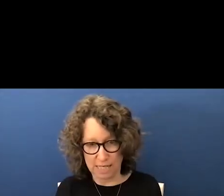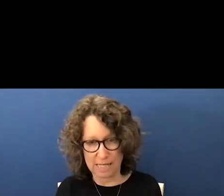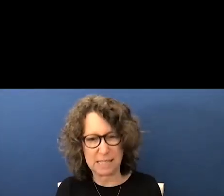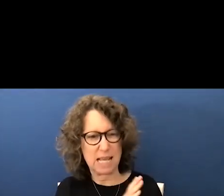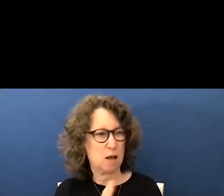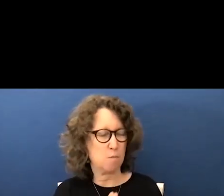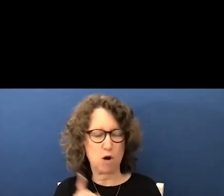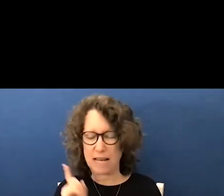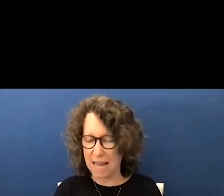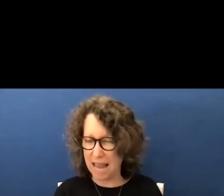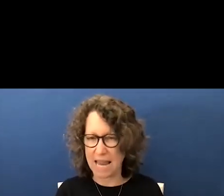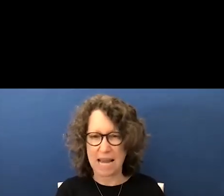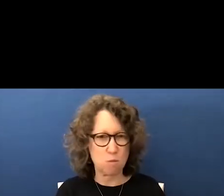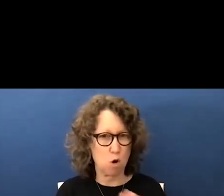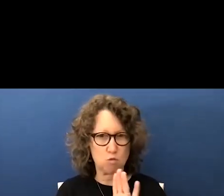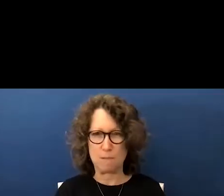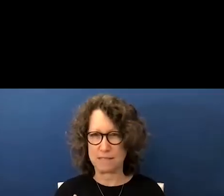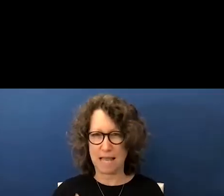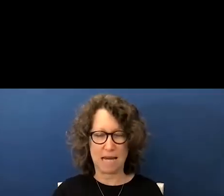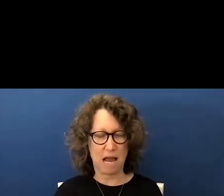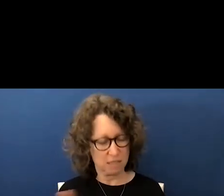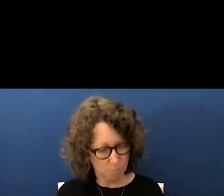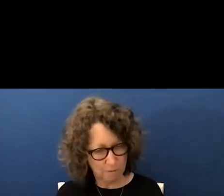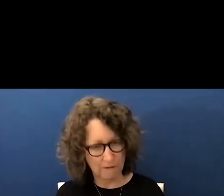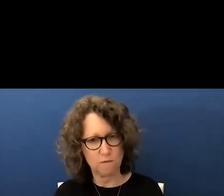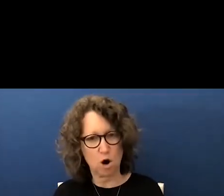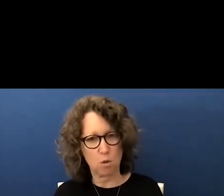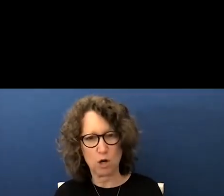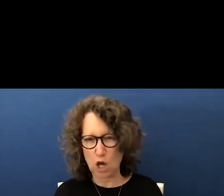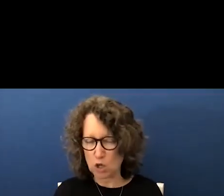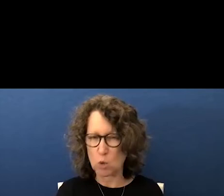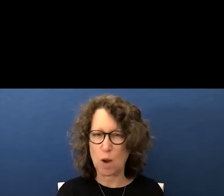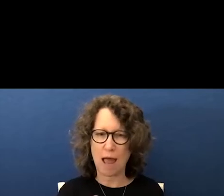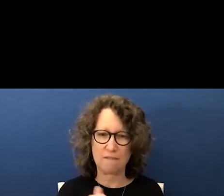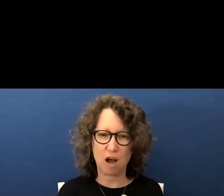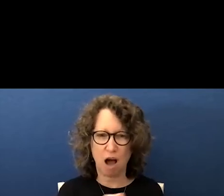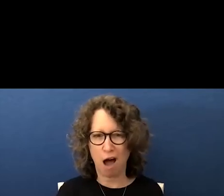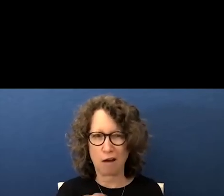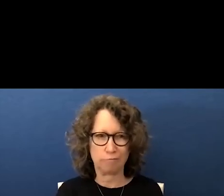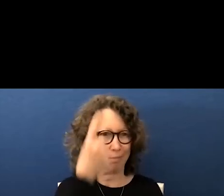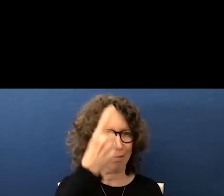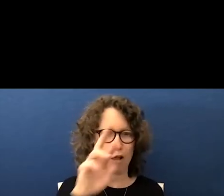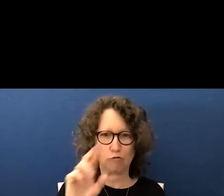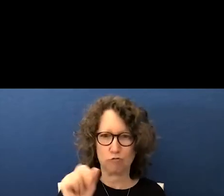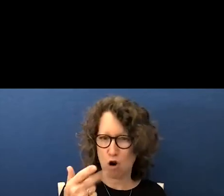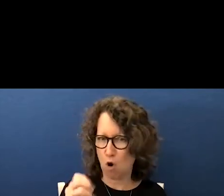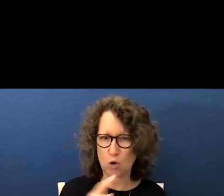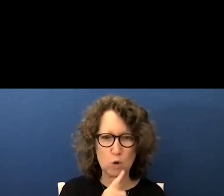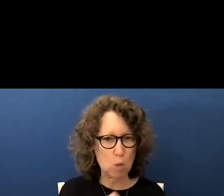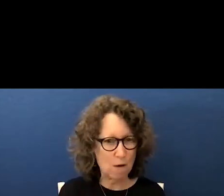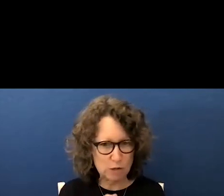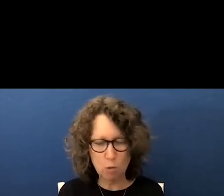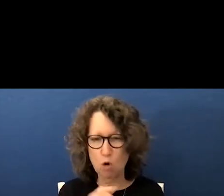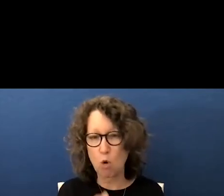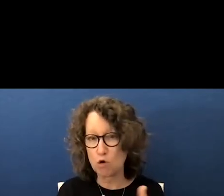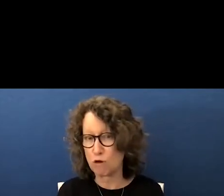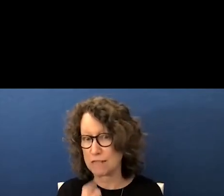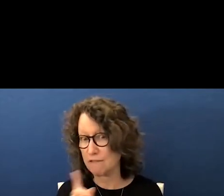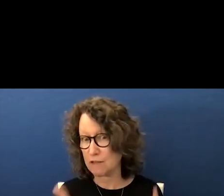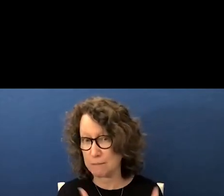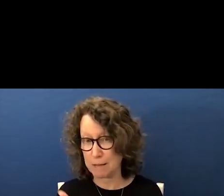that cannot and will not represent us moving forward you have gone rogue and you do not have the support or trust of the people